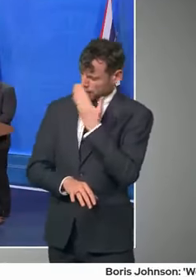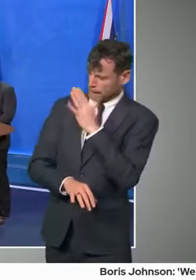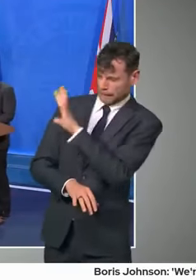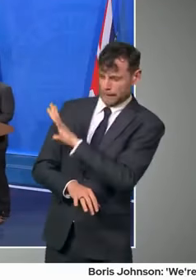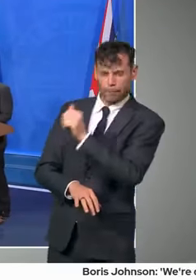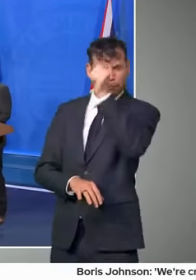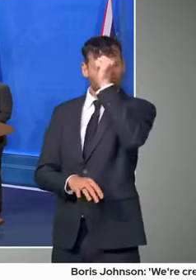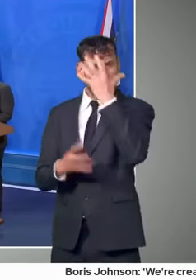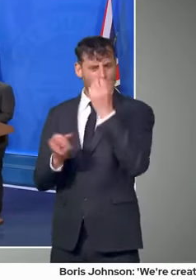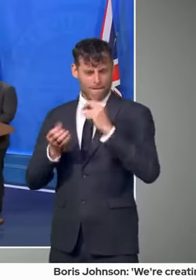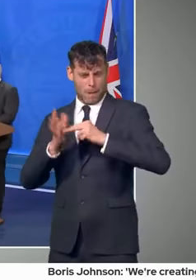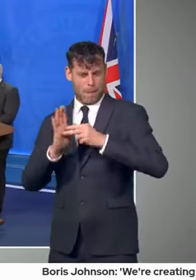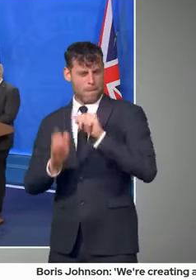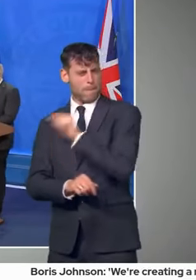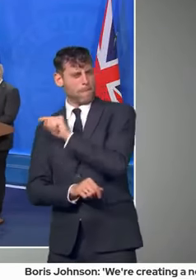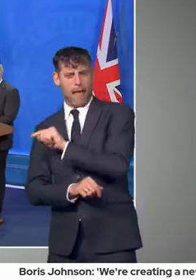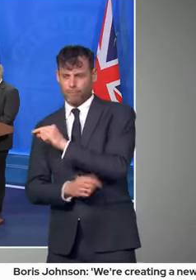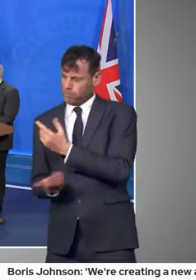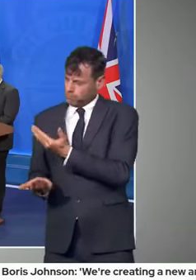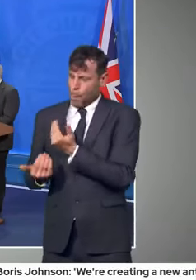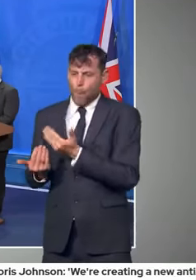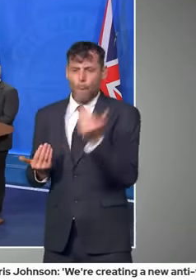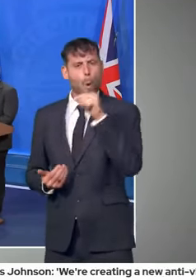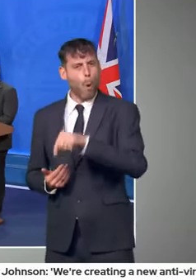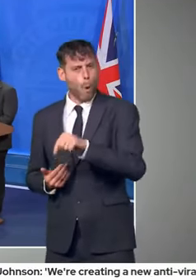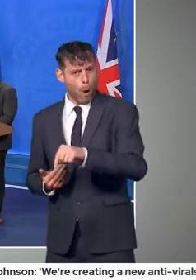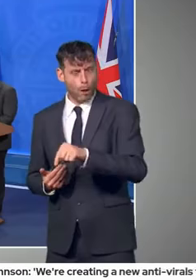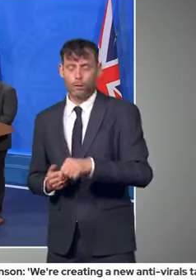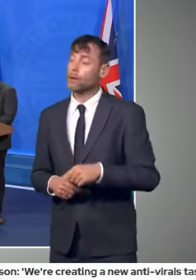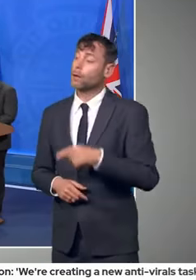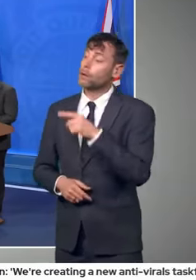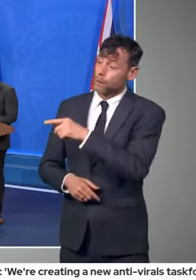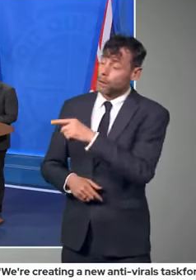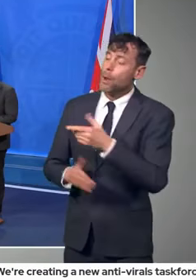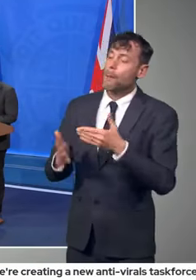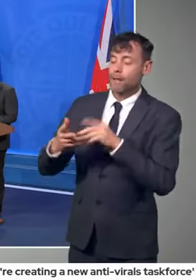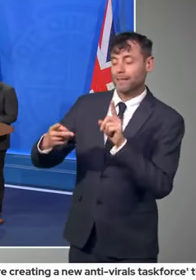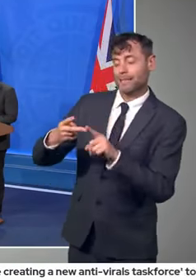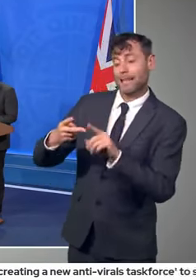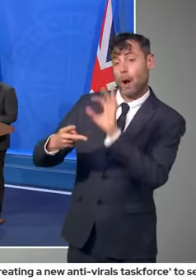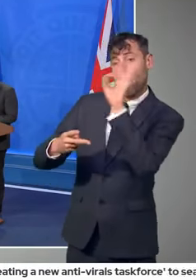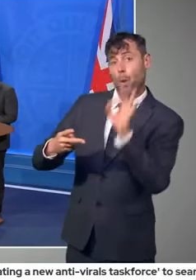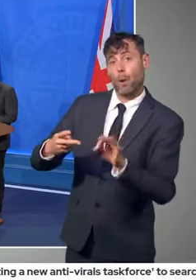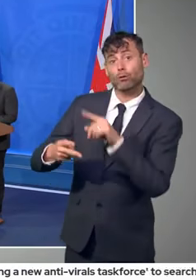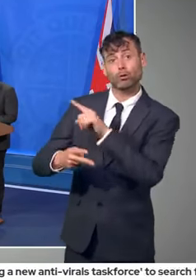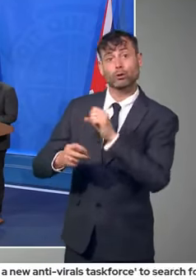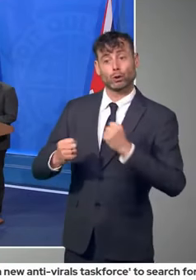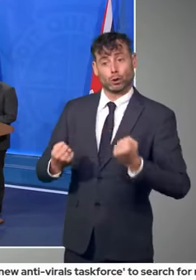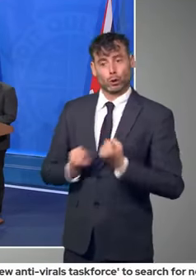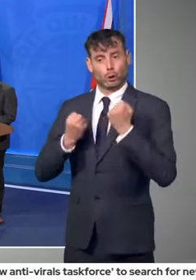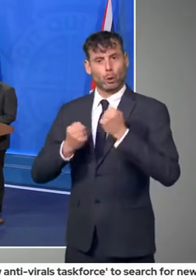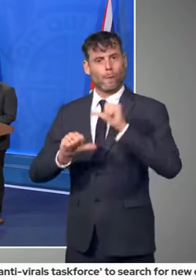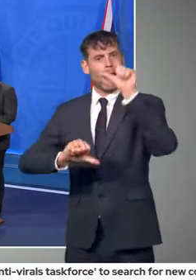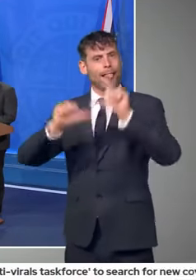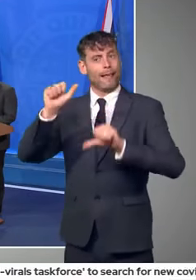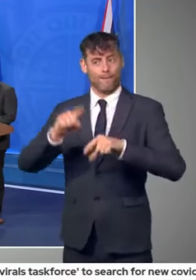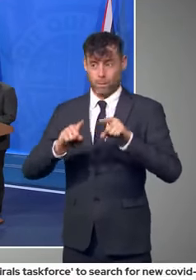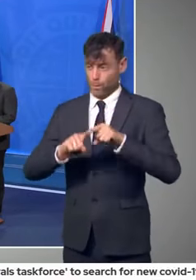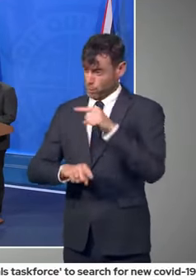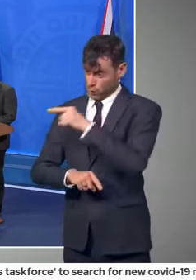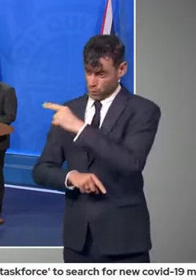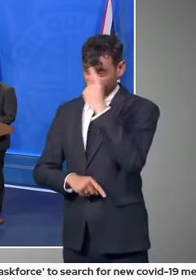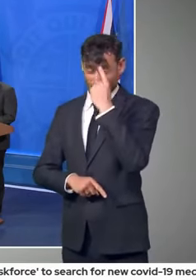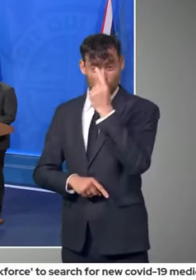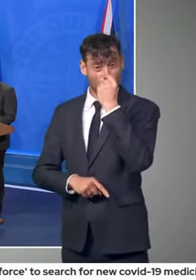Emily, on the antivirals, we've been discussing that obviously we have, there are various shots we already